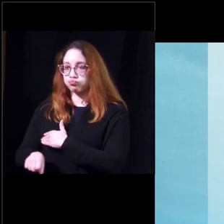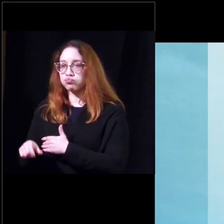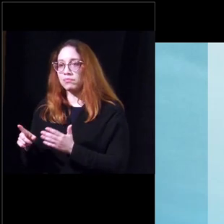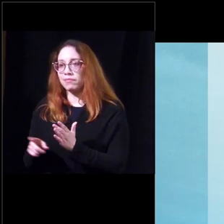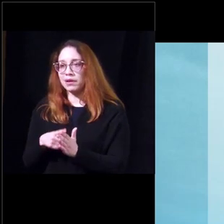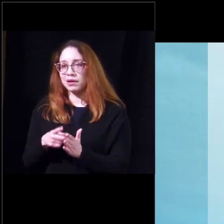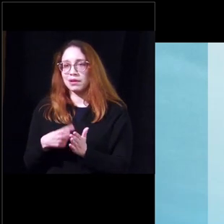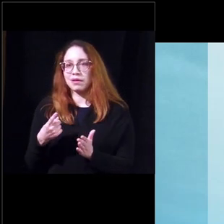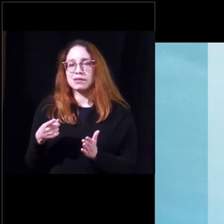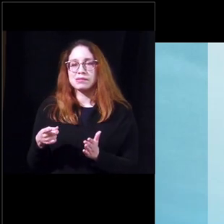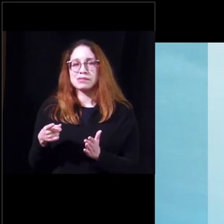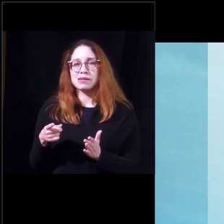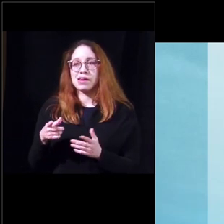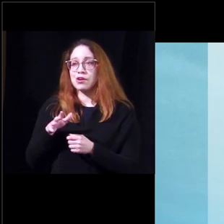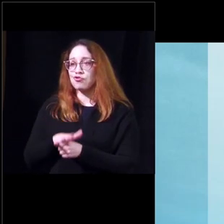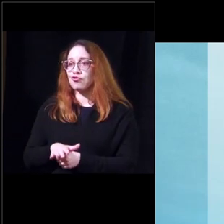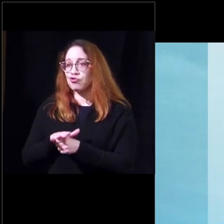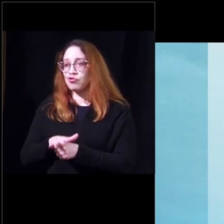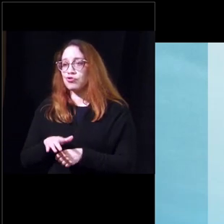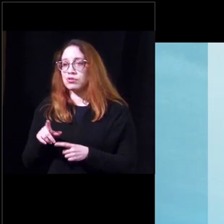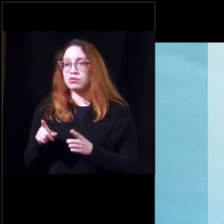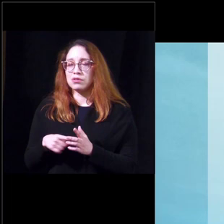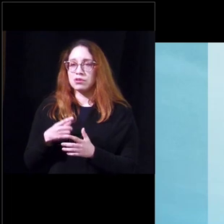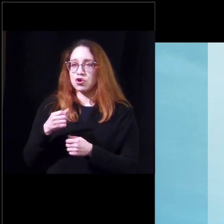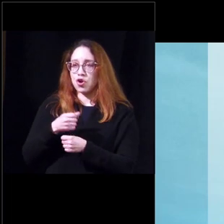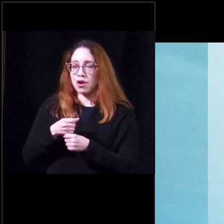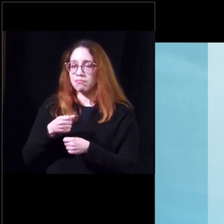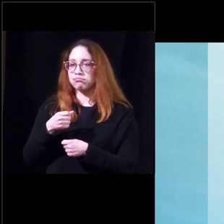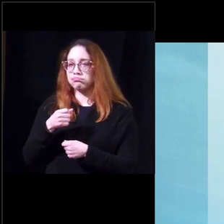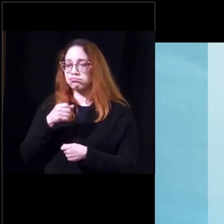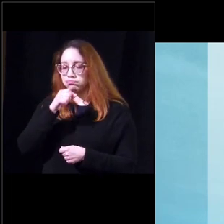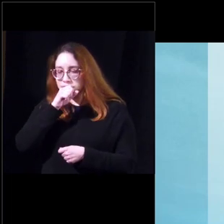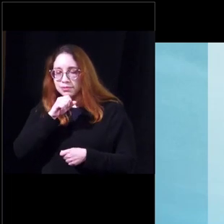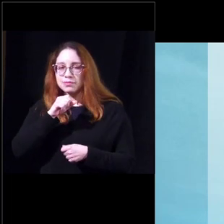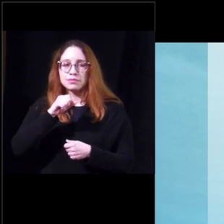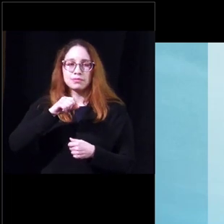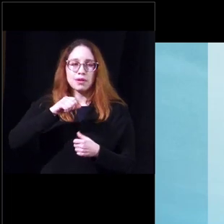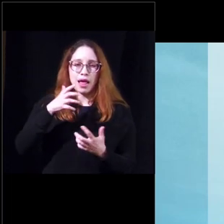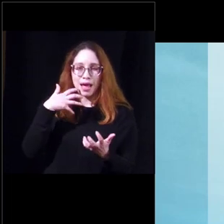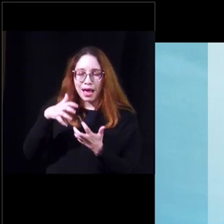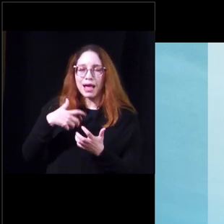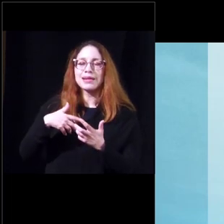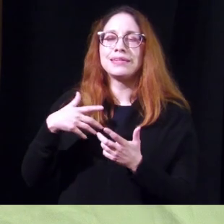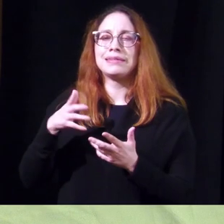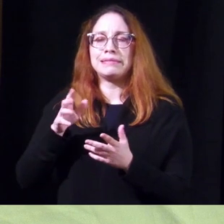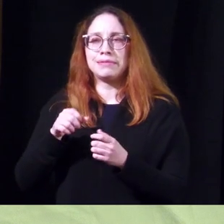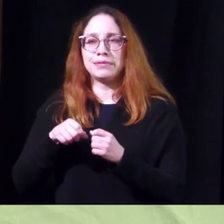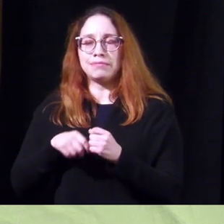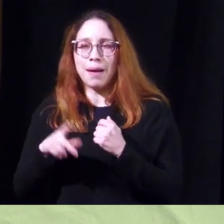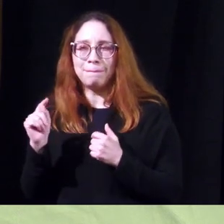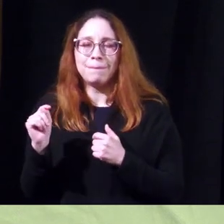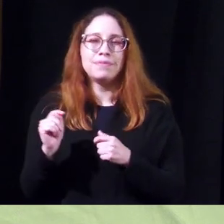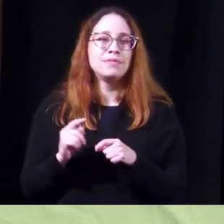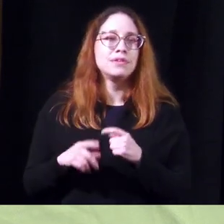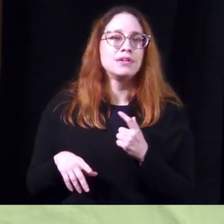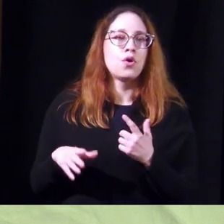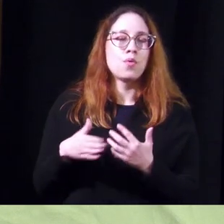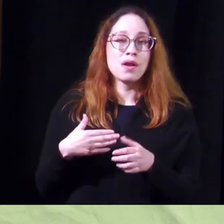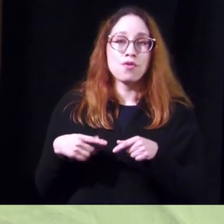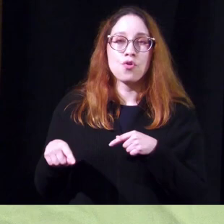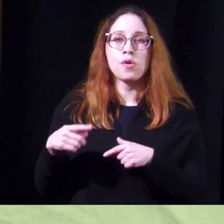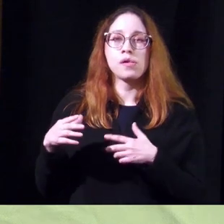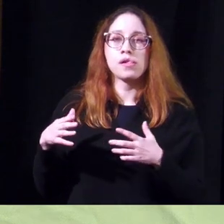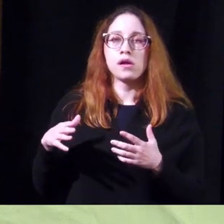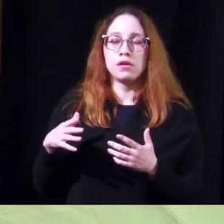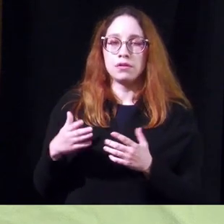sometimes uh develop stress incontinence with coughing sneezing laughing lifting straining bearing down jumping and running and any kind of other movement they